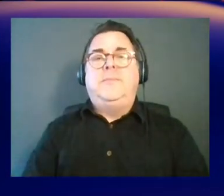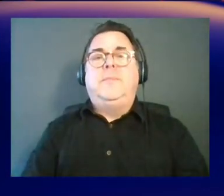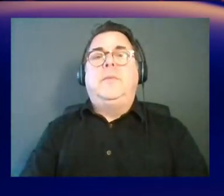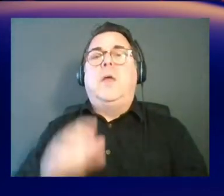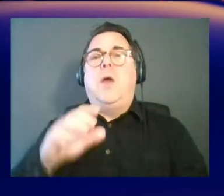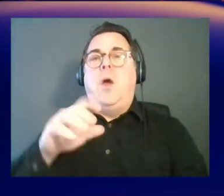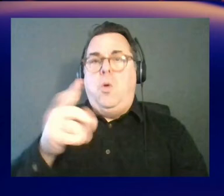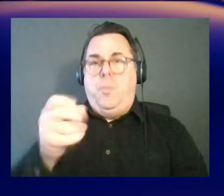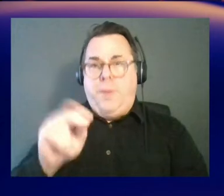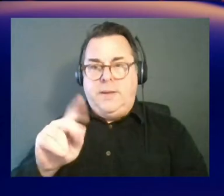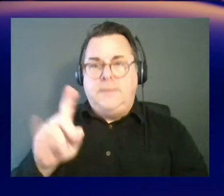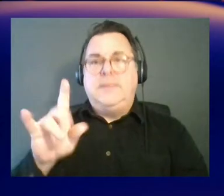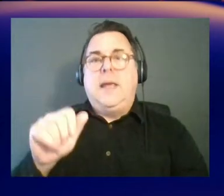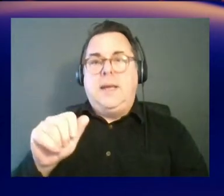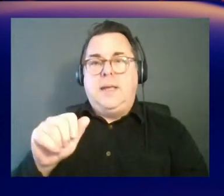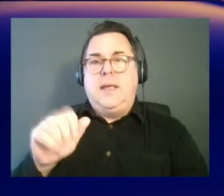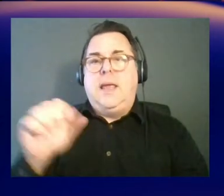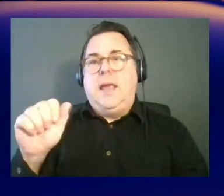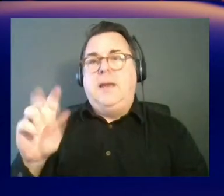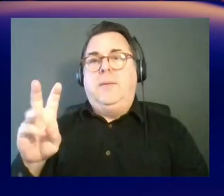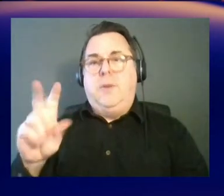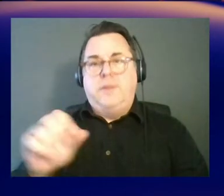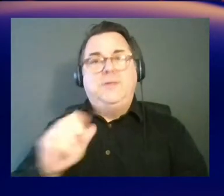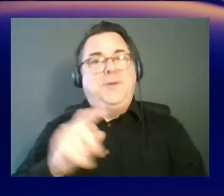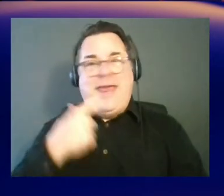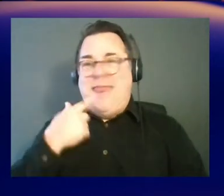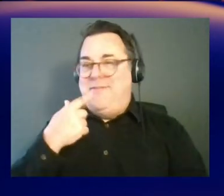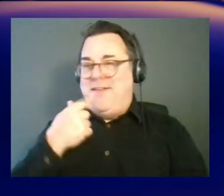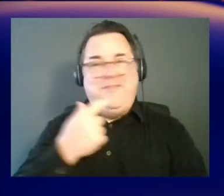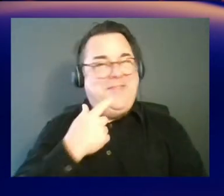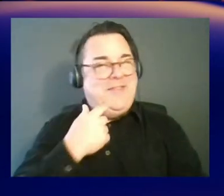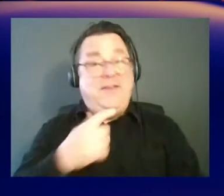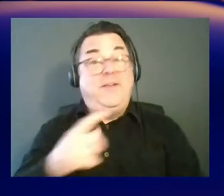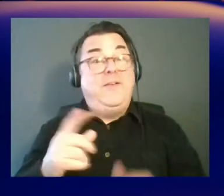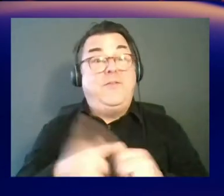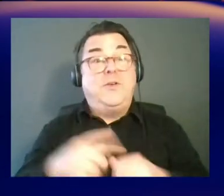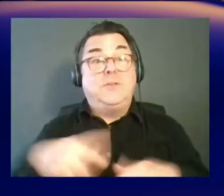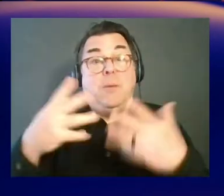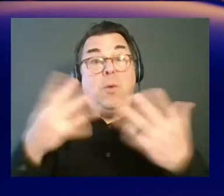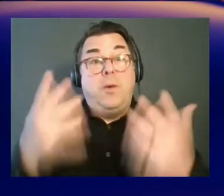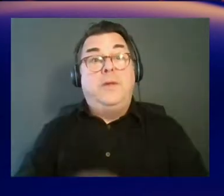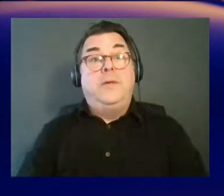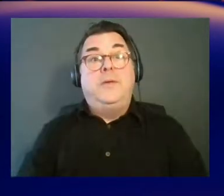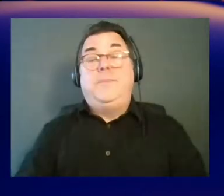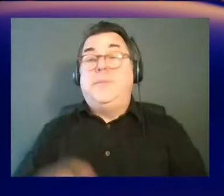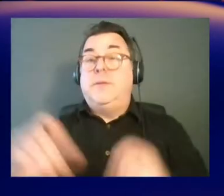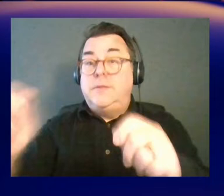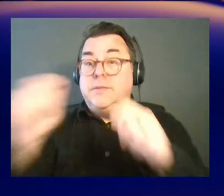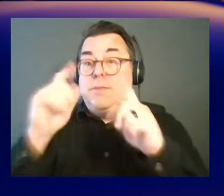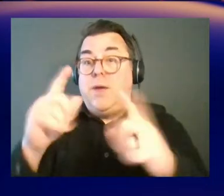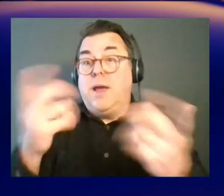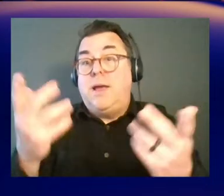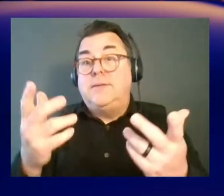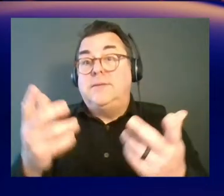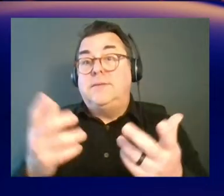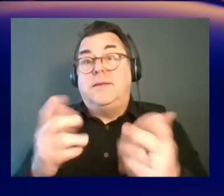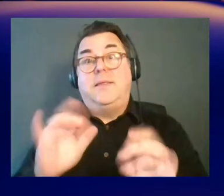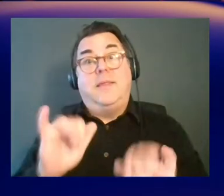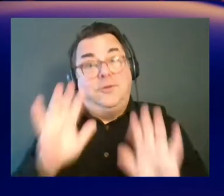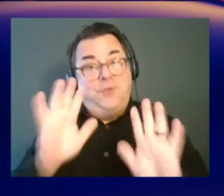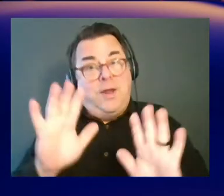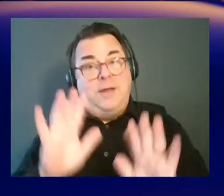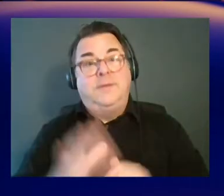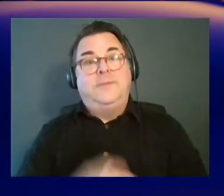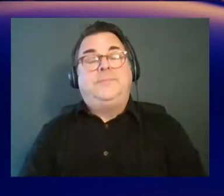AWS, okay. The first thing that should pop up is surprise. Open data on AWS. awesome. Oh,